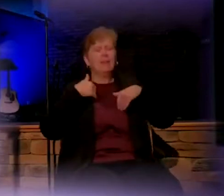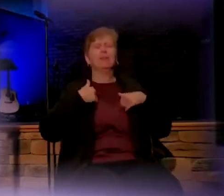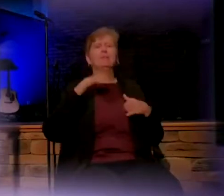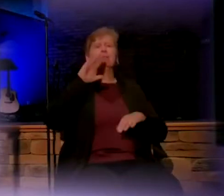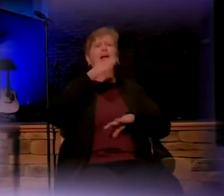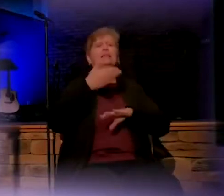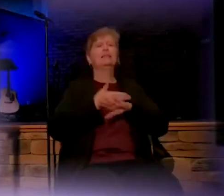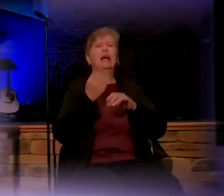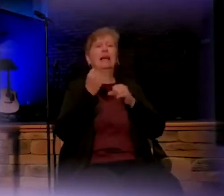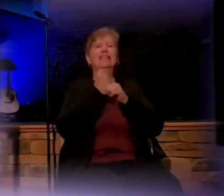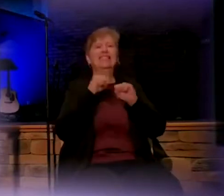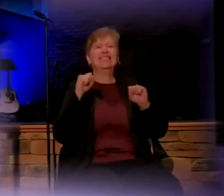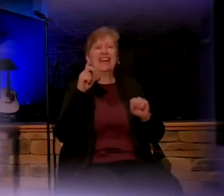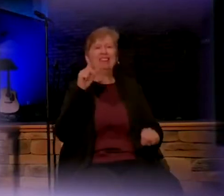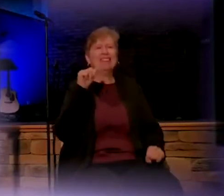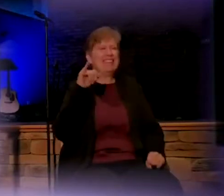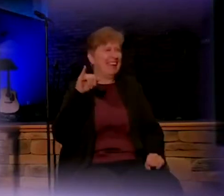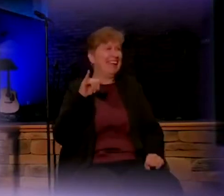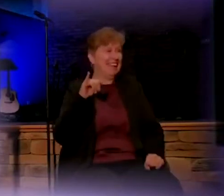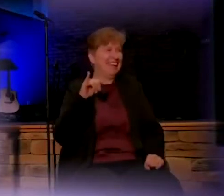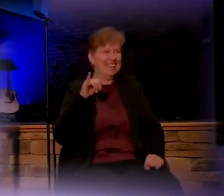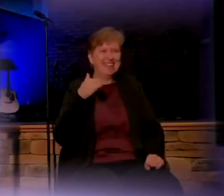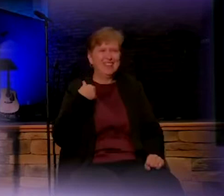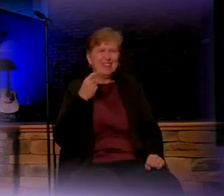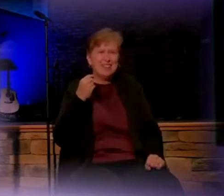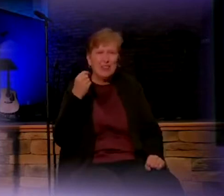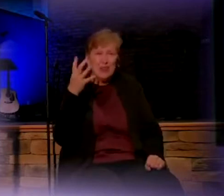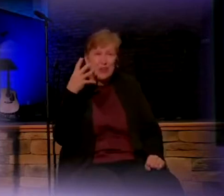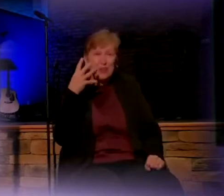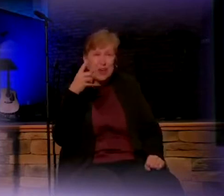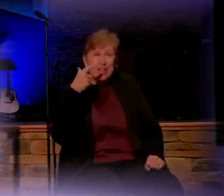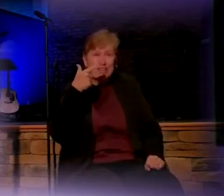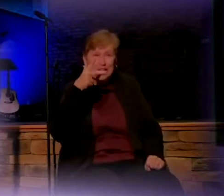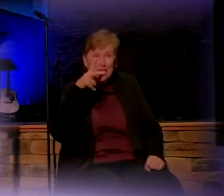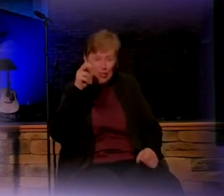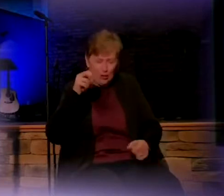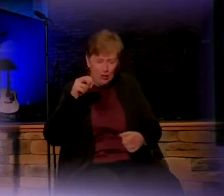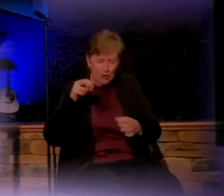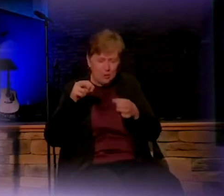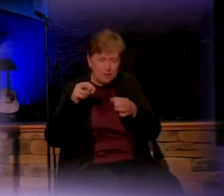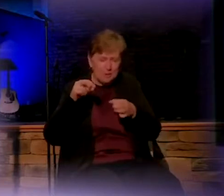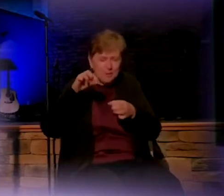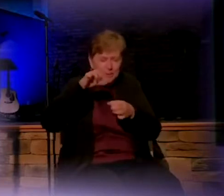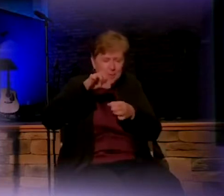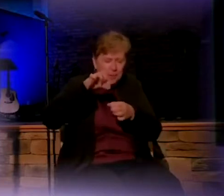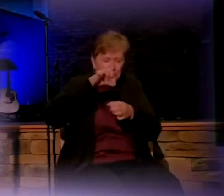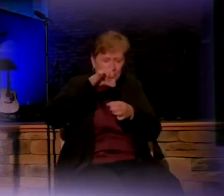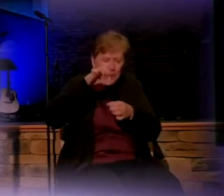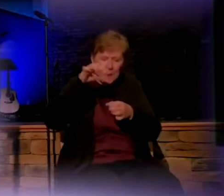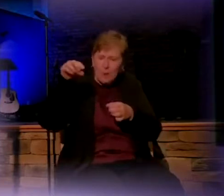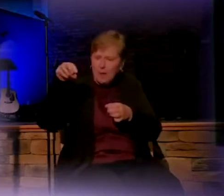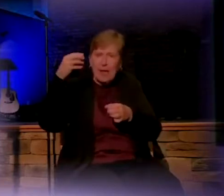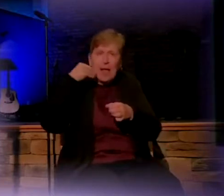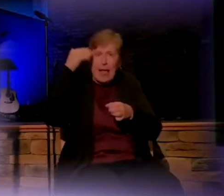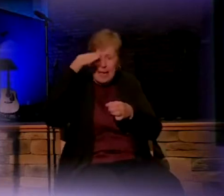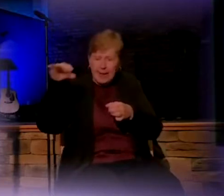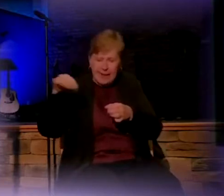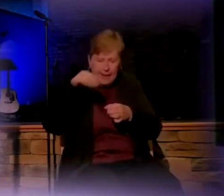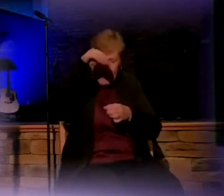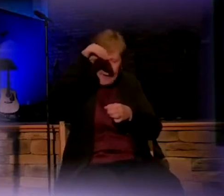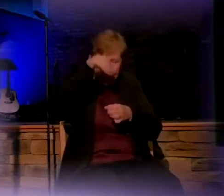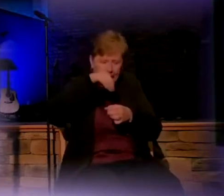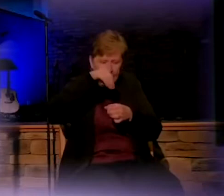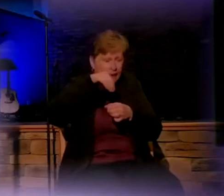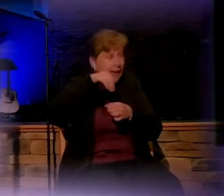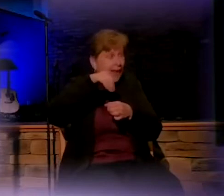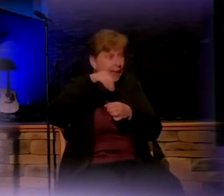A little bit of crazy glue, and he put Joseph's head back on Joseph's shoulders, but we still had fun